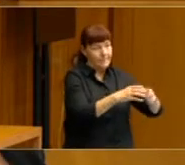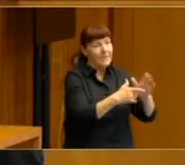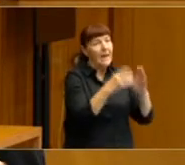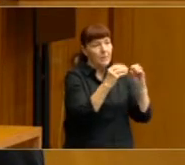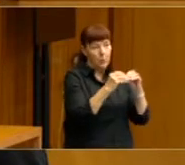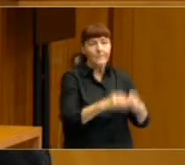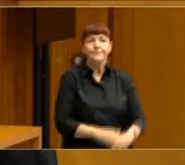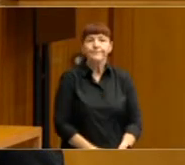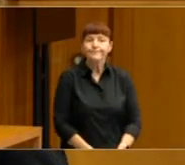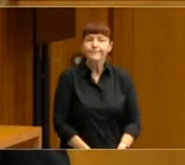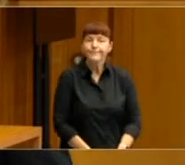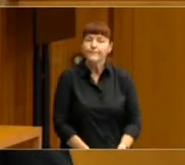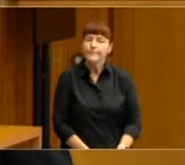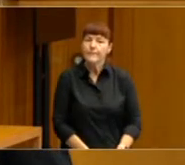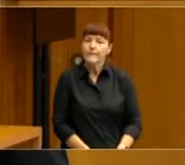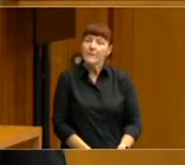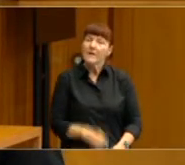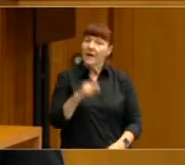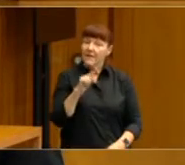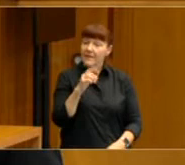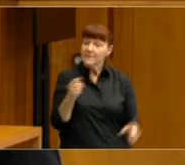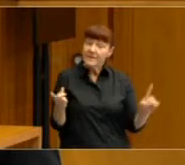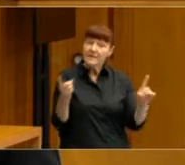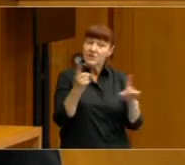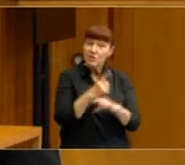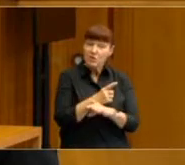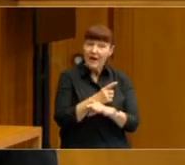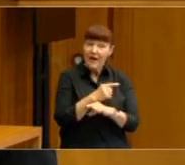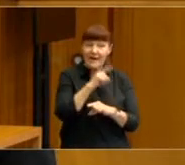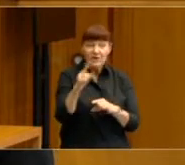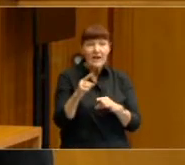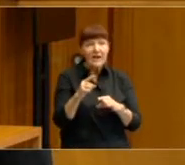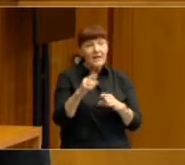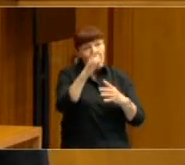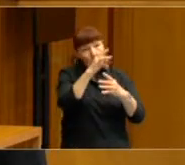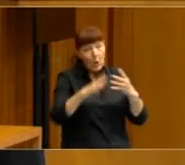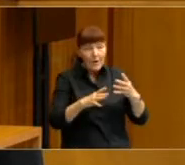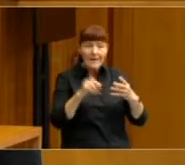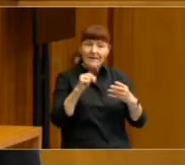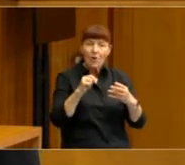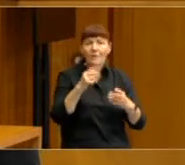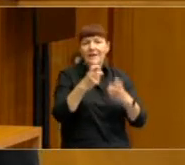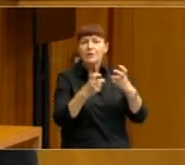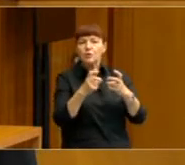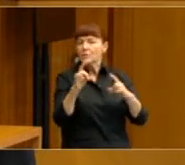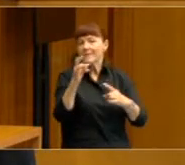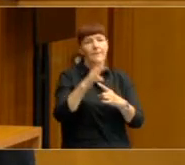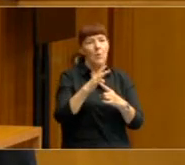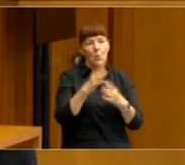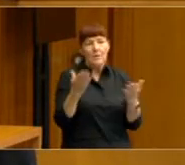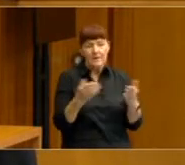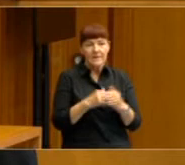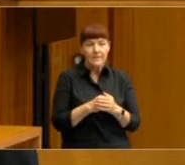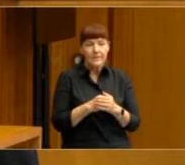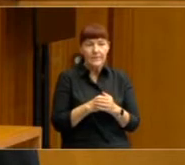And there's also been a shift in the issue priorities of parties over this time. In particular,